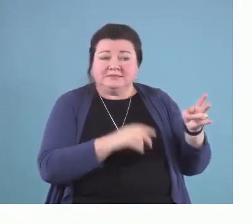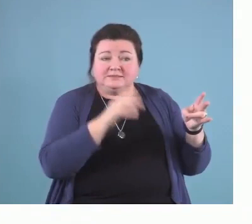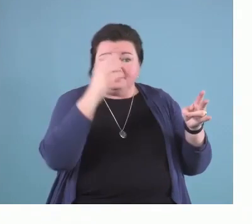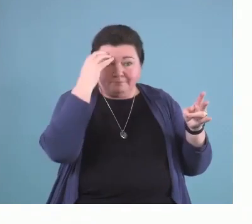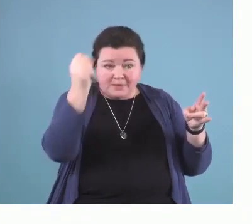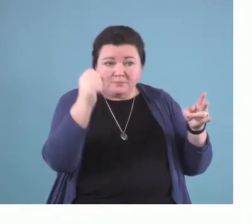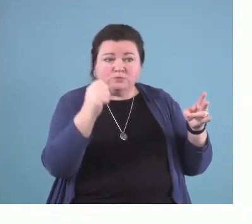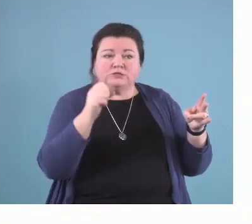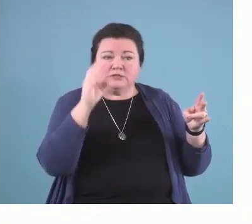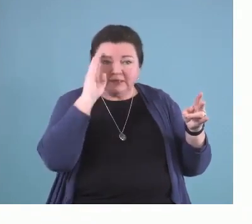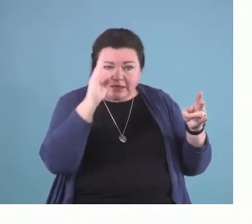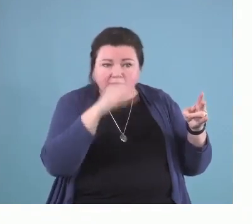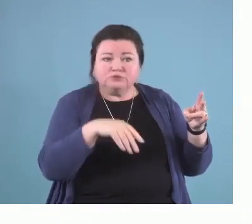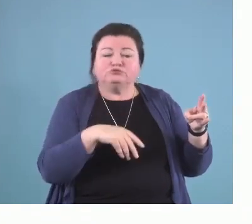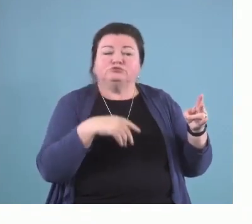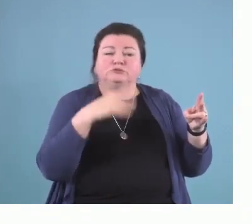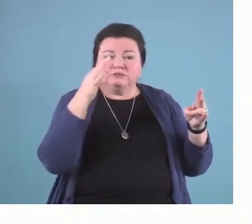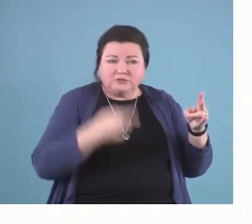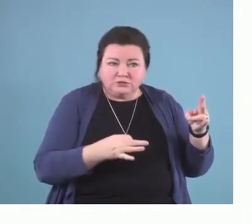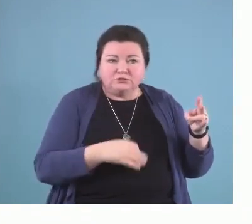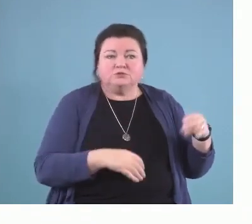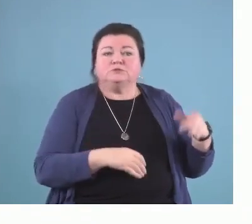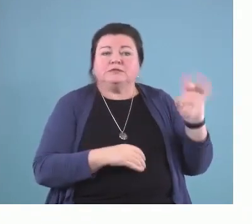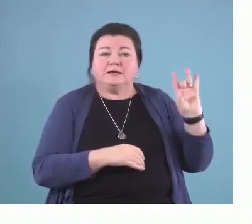Environmental context and resources?